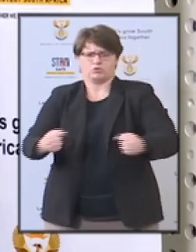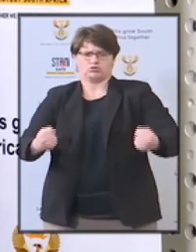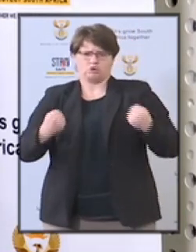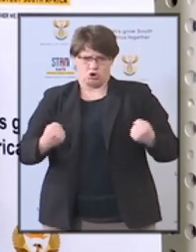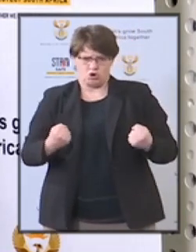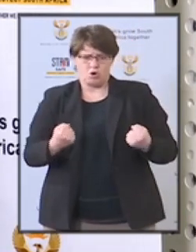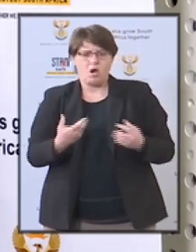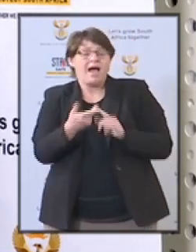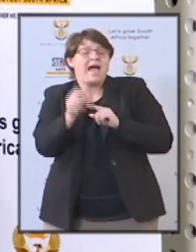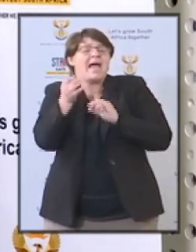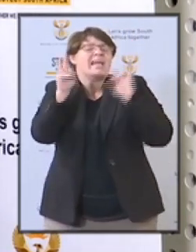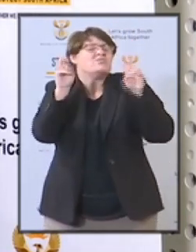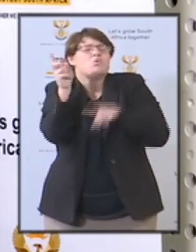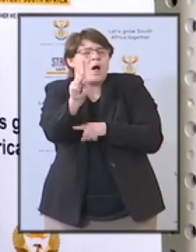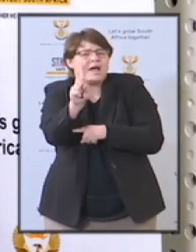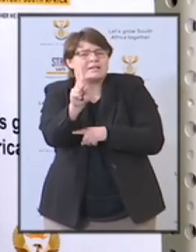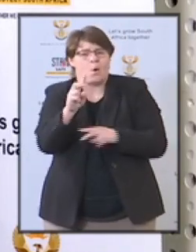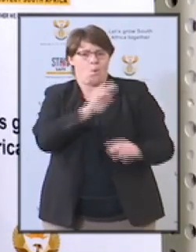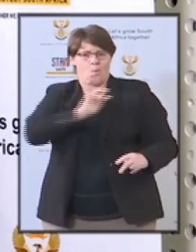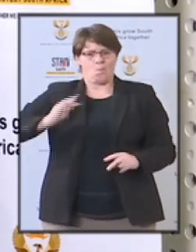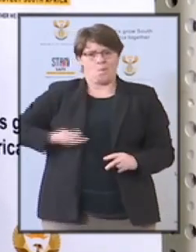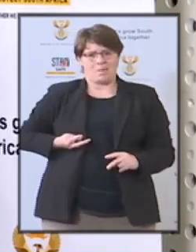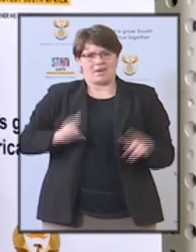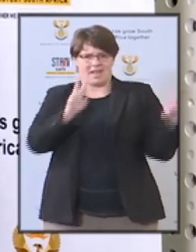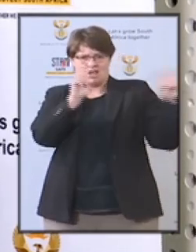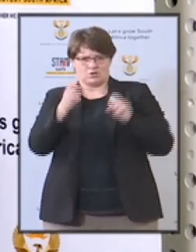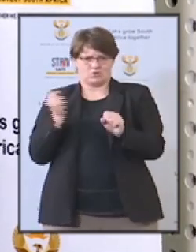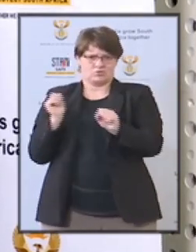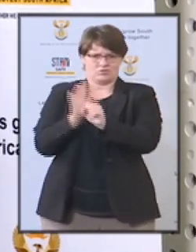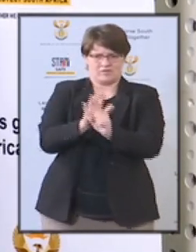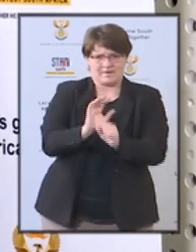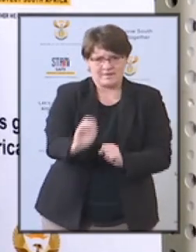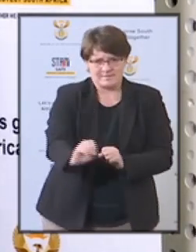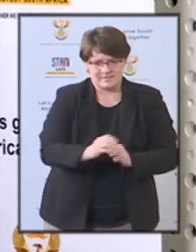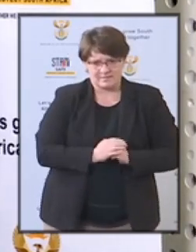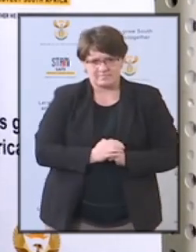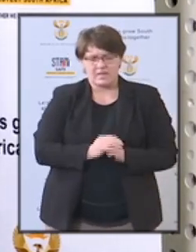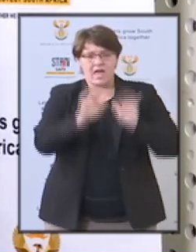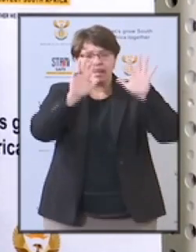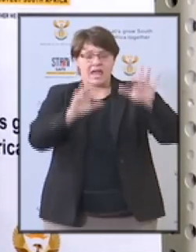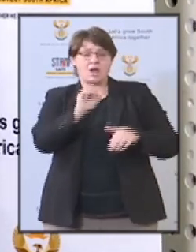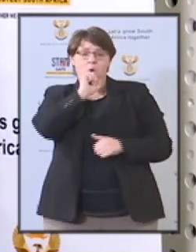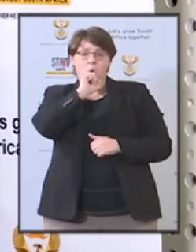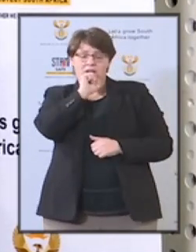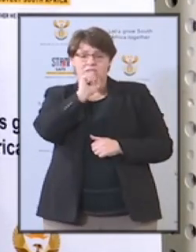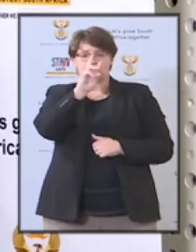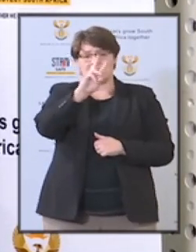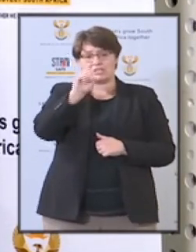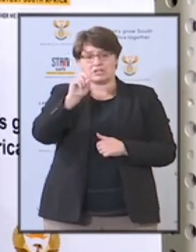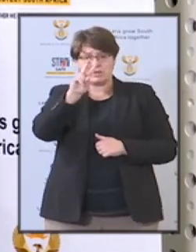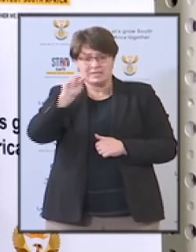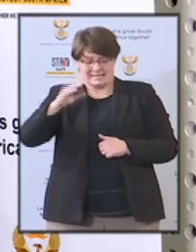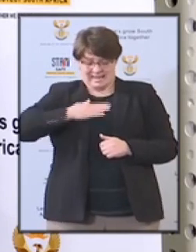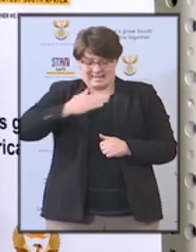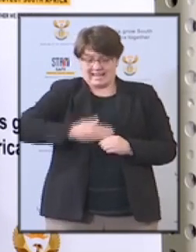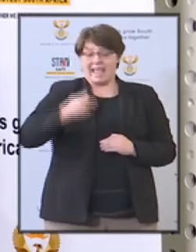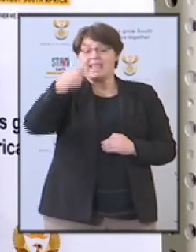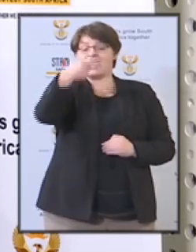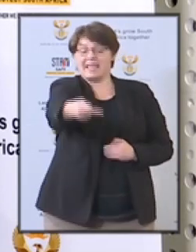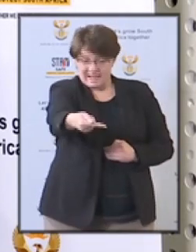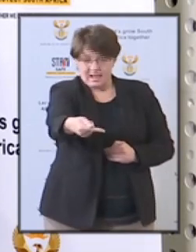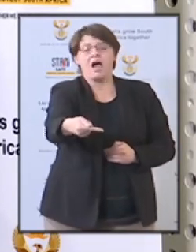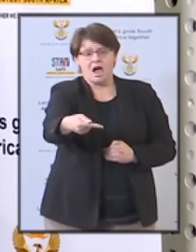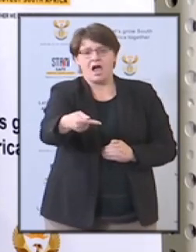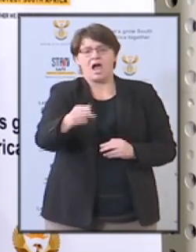affecting women. On Sunday, 9 August 2020, President Ramaphosa will undertake a